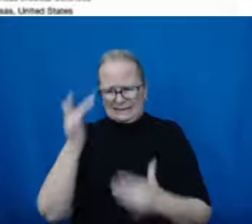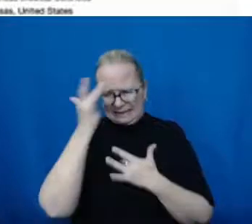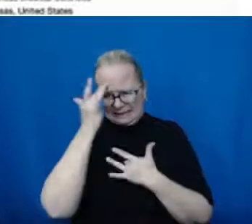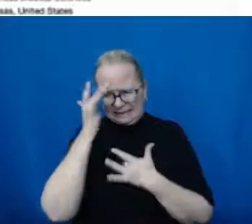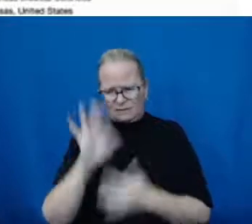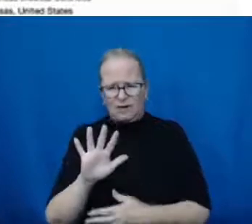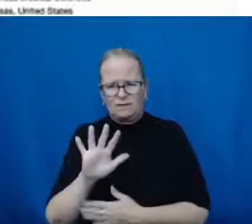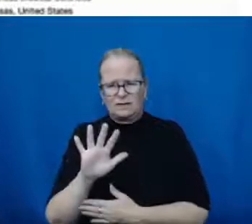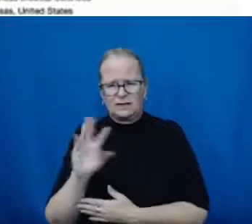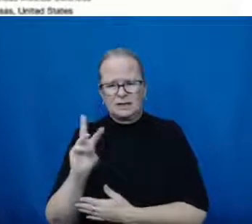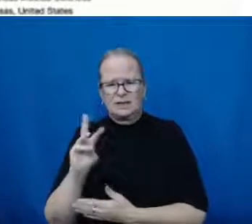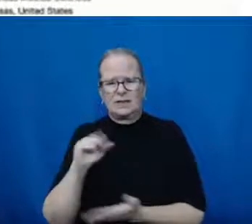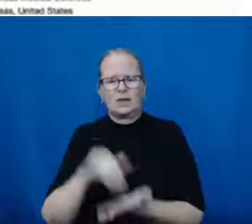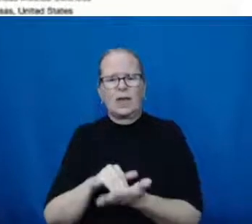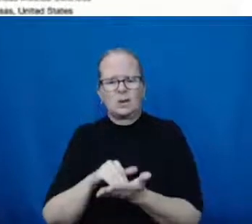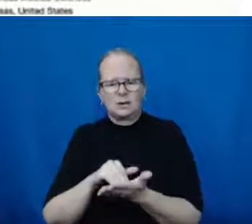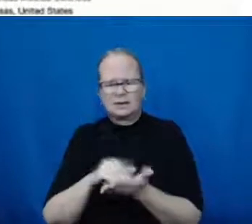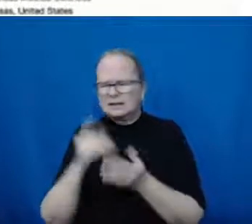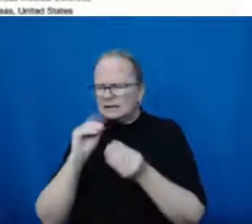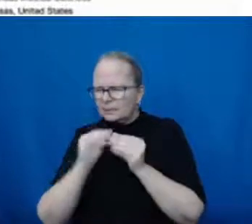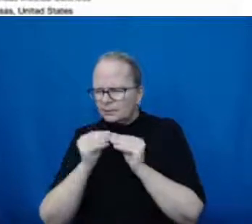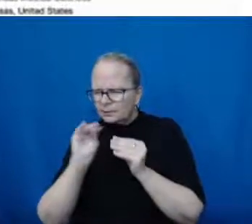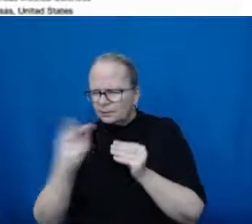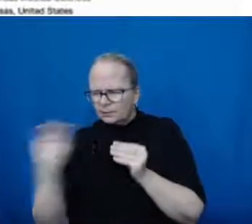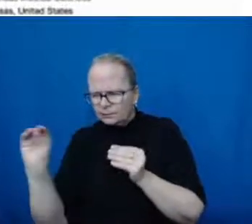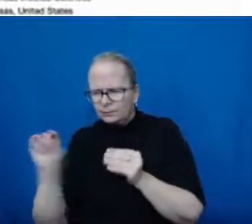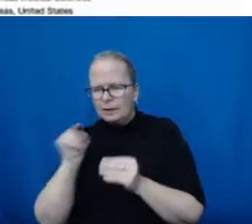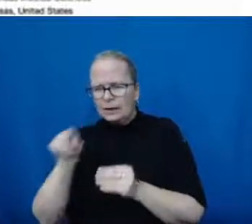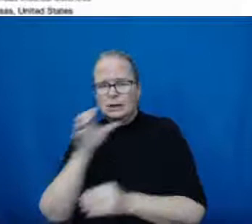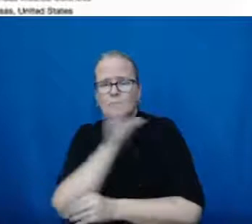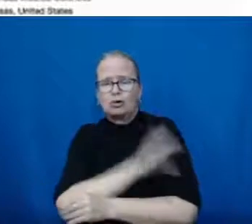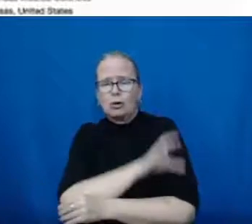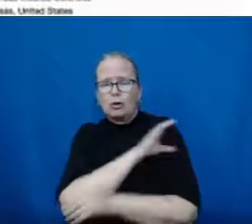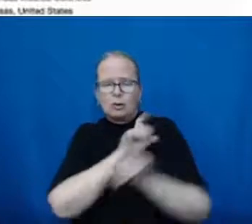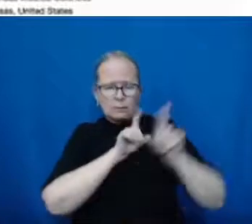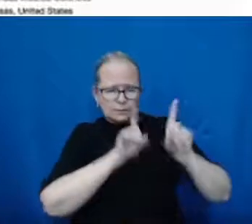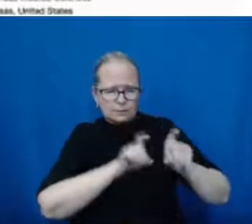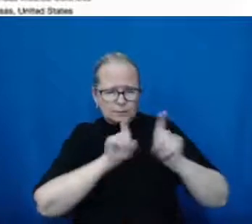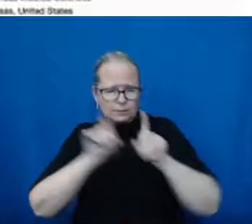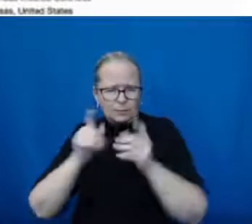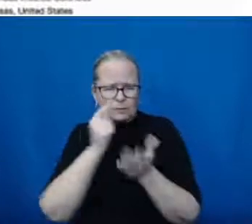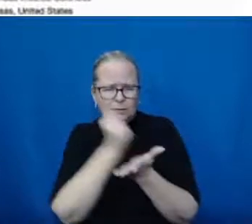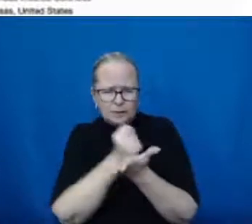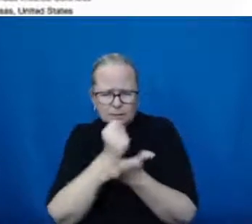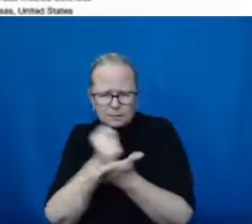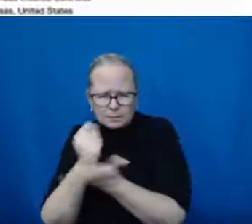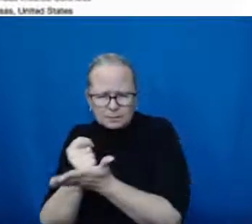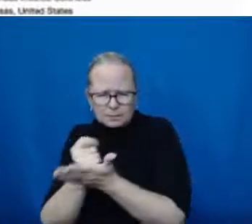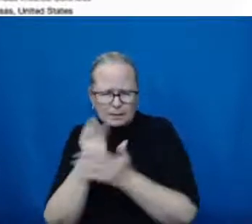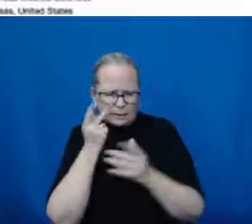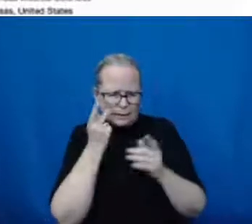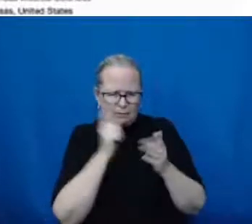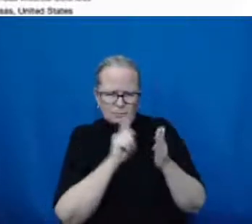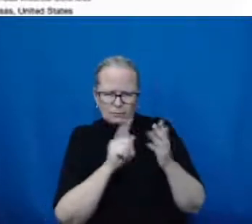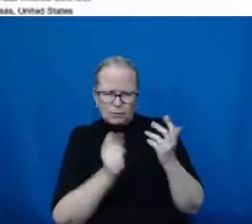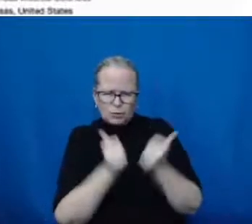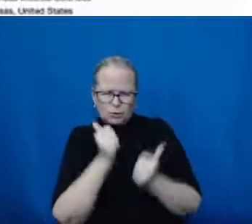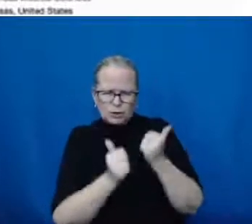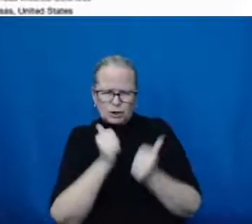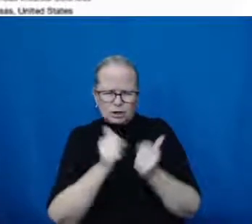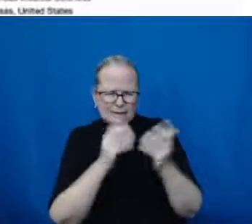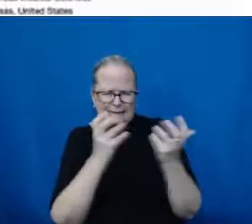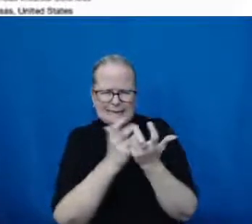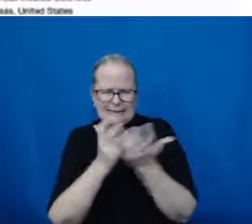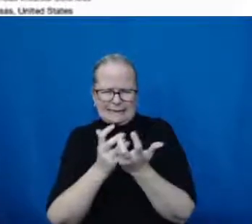treatment options and strategies for COVID-19 that are occurring worldwide. So, you know, we're not all putting ourselves into